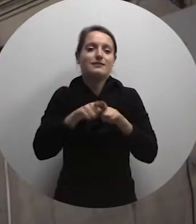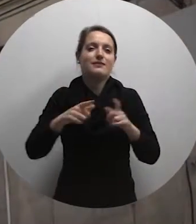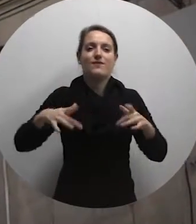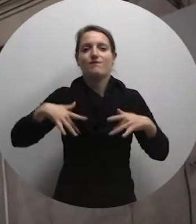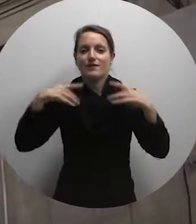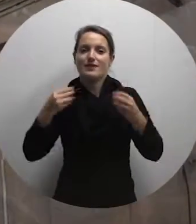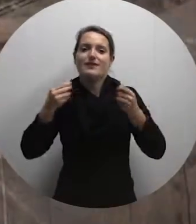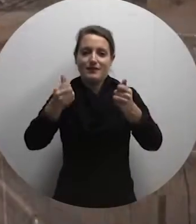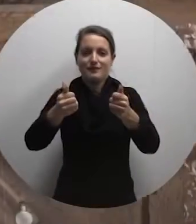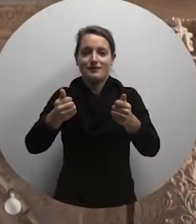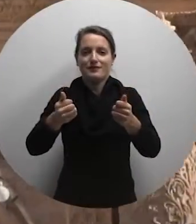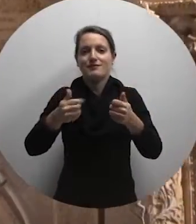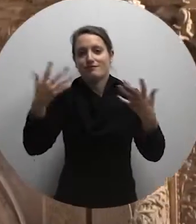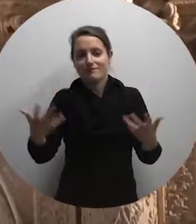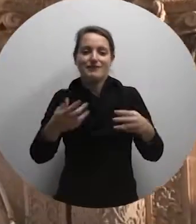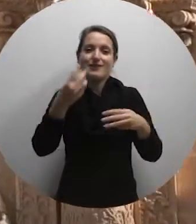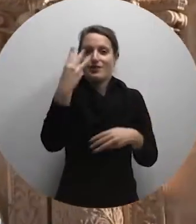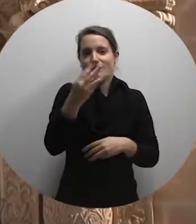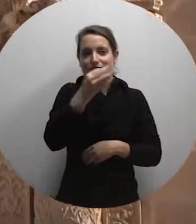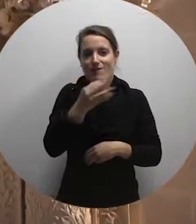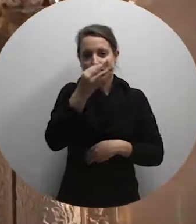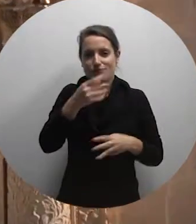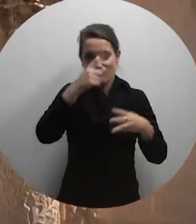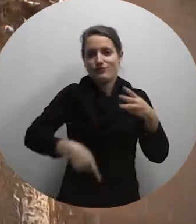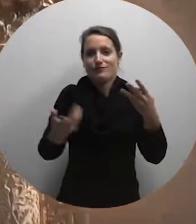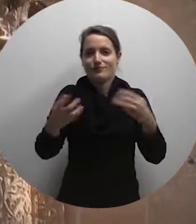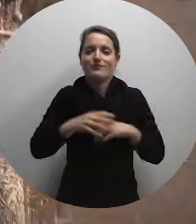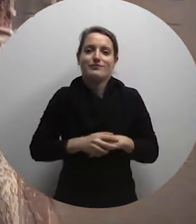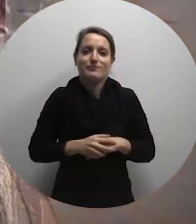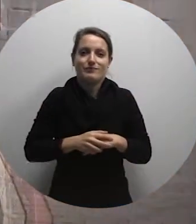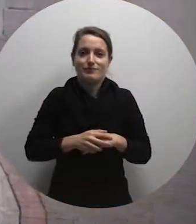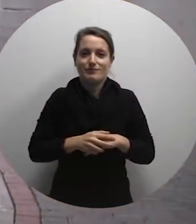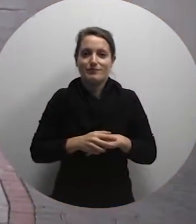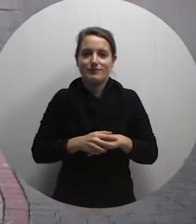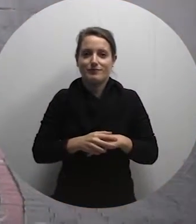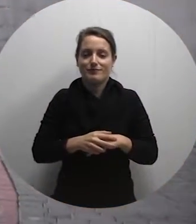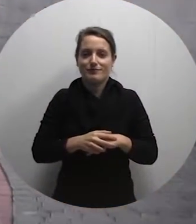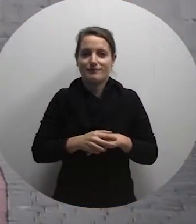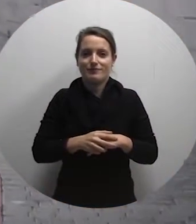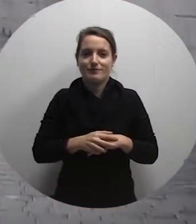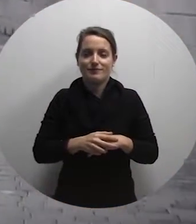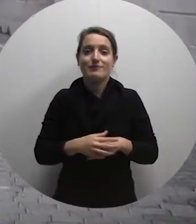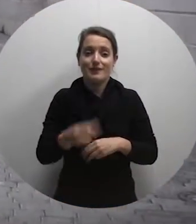This, together with their close proximity, gives them the name of the three villages.